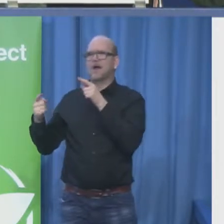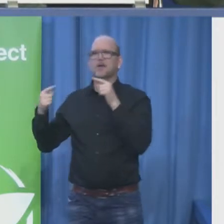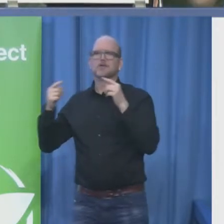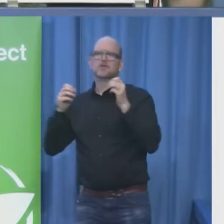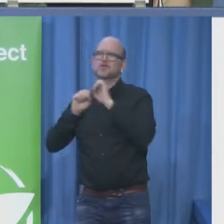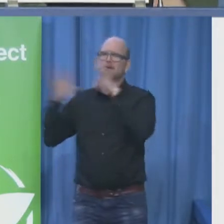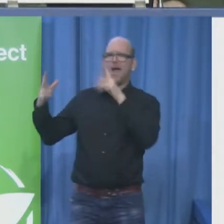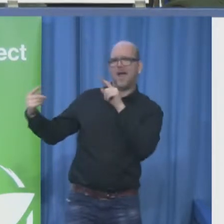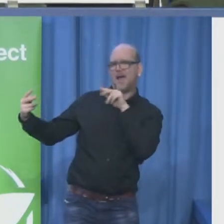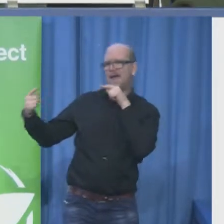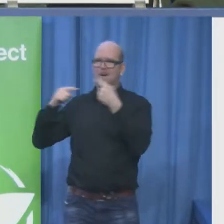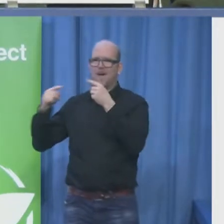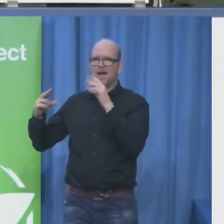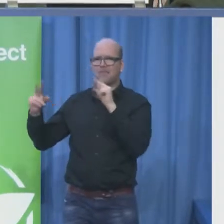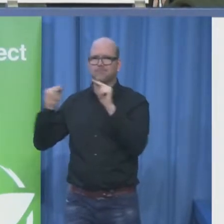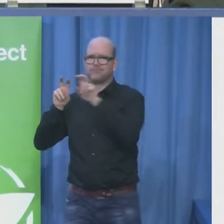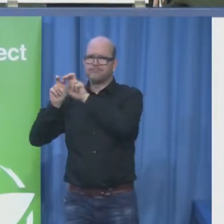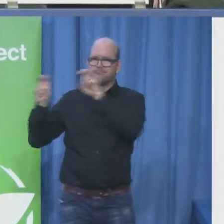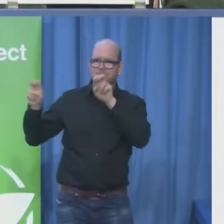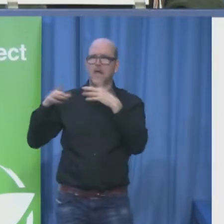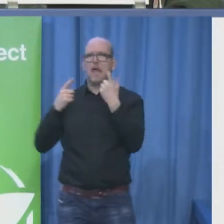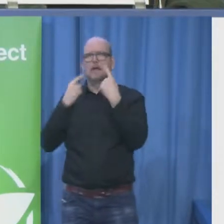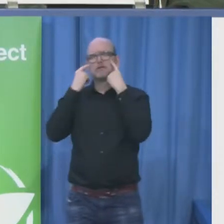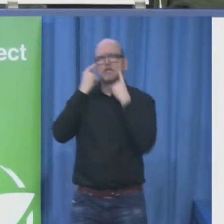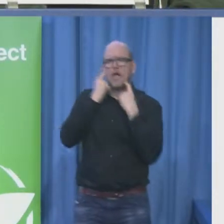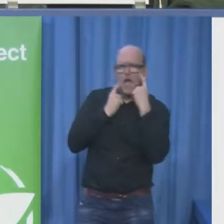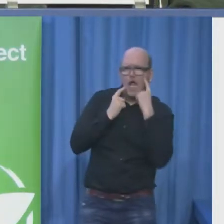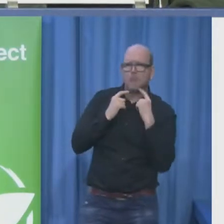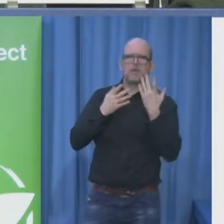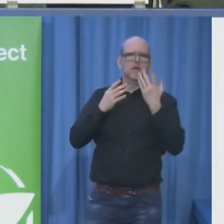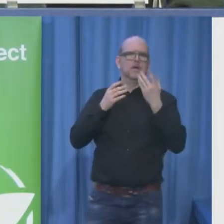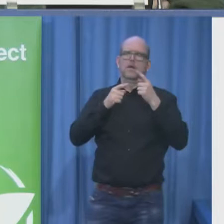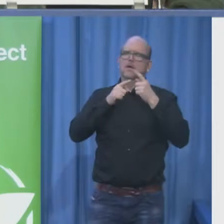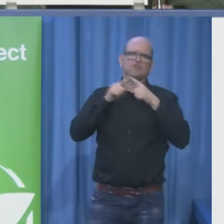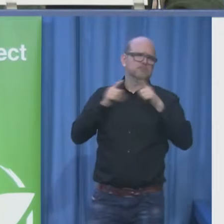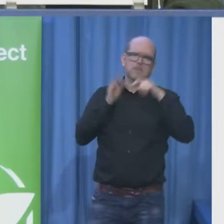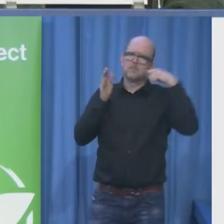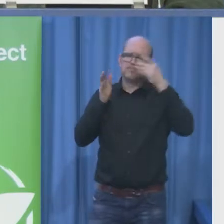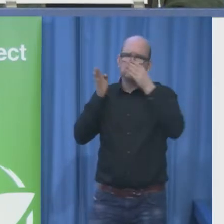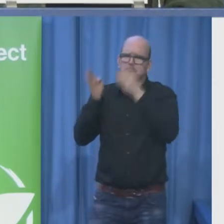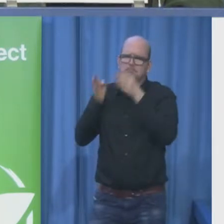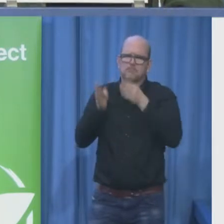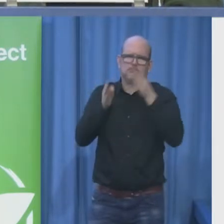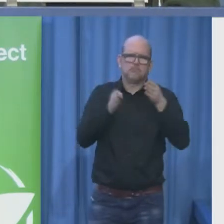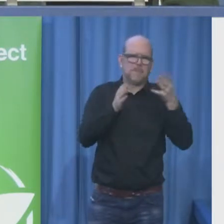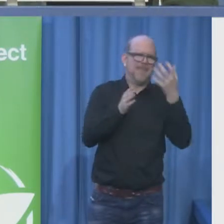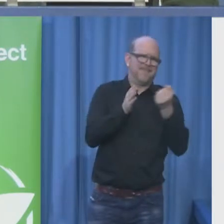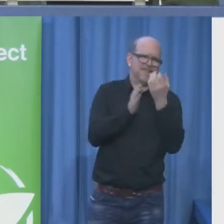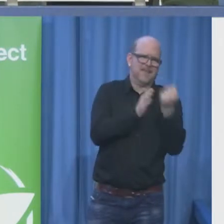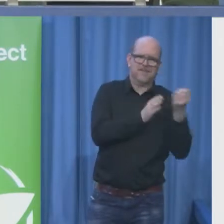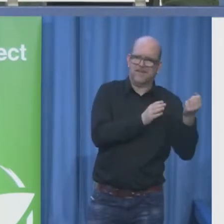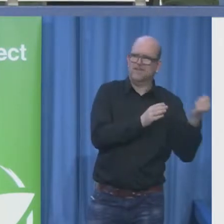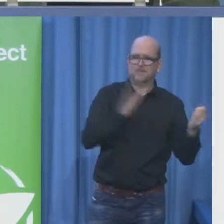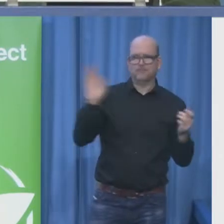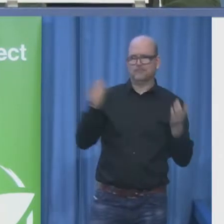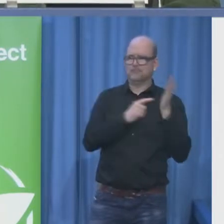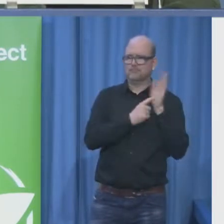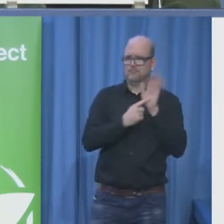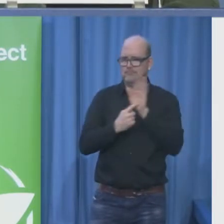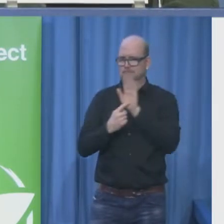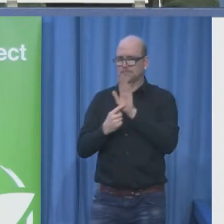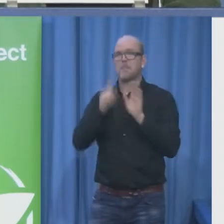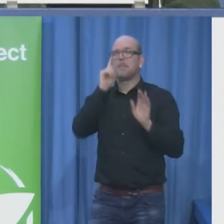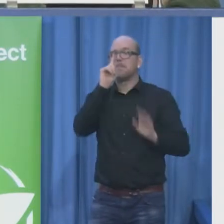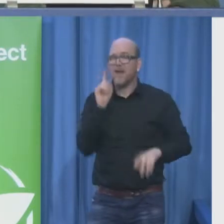simply as a character and part of the the play if you like how many of the broadcasters in the countries in which you operate